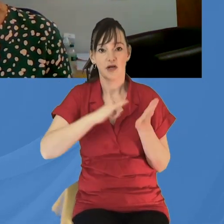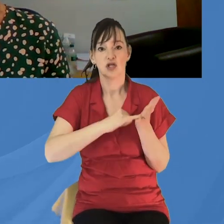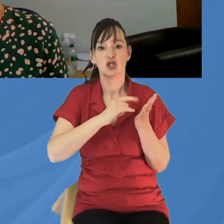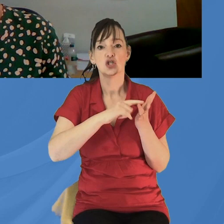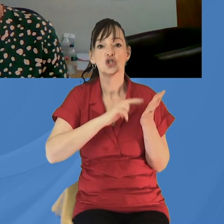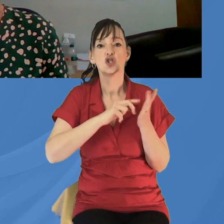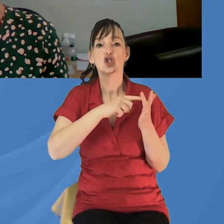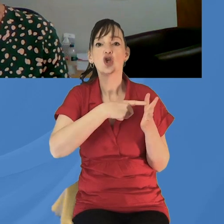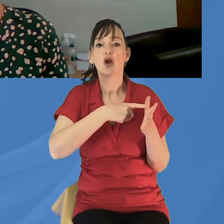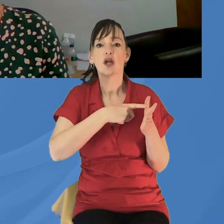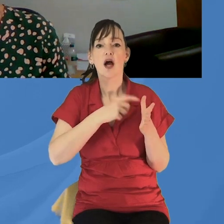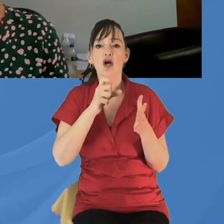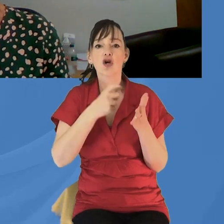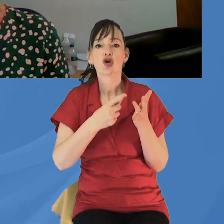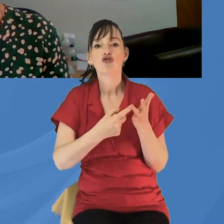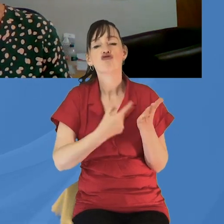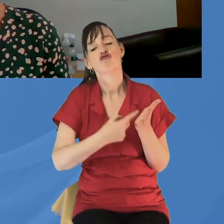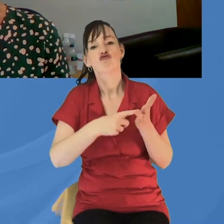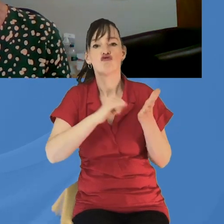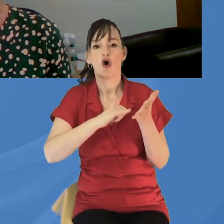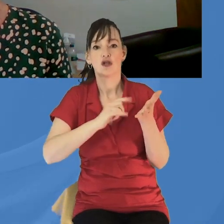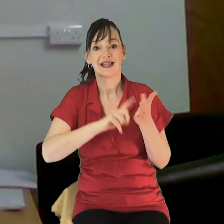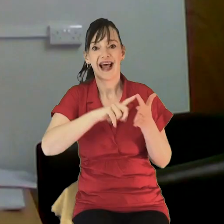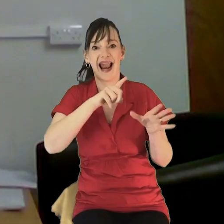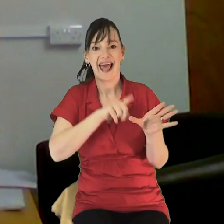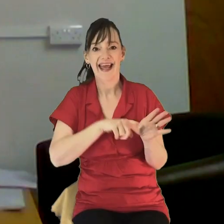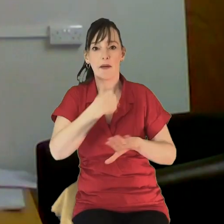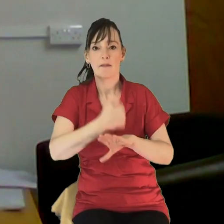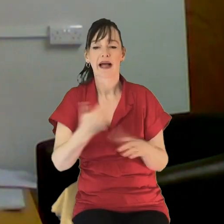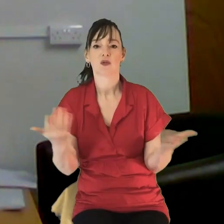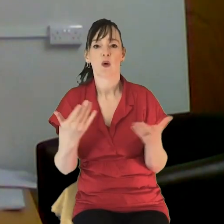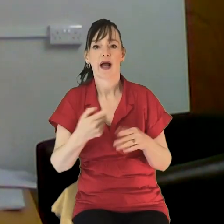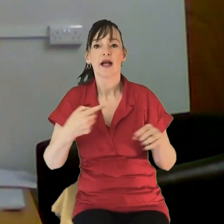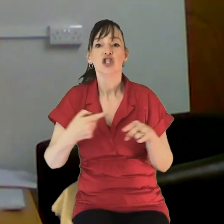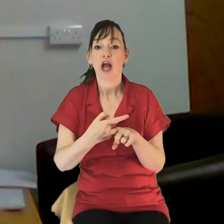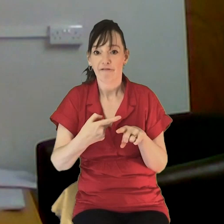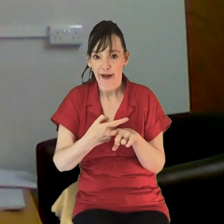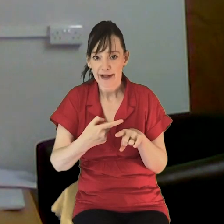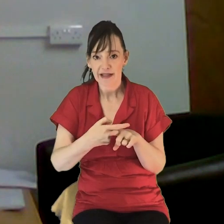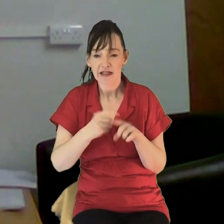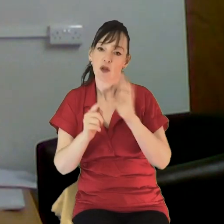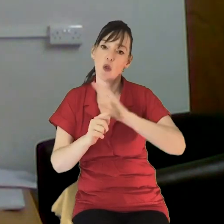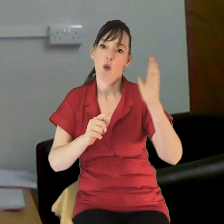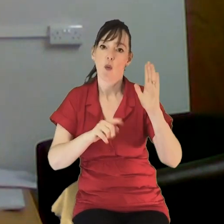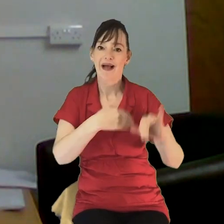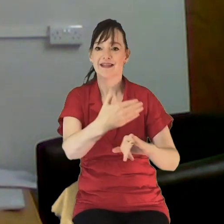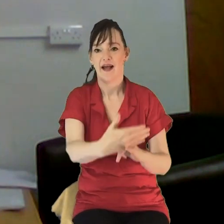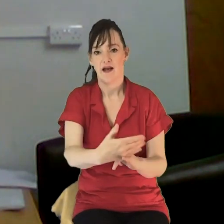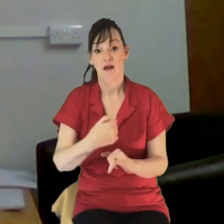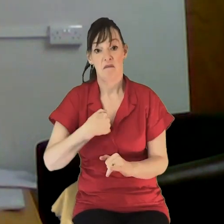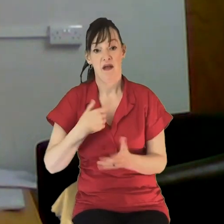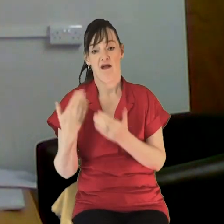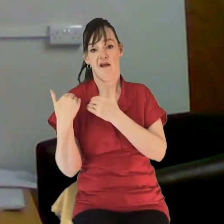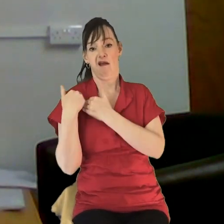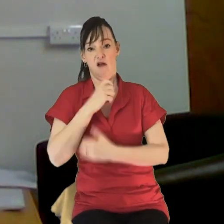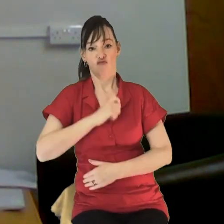I'm Sonia Crossley. I'm in Sheffield, in the west end of Sheffield. I'm a pastoral worker here. There's a team of us that do